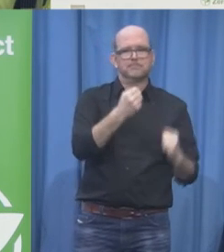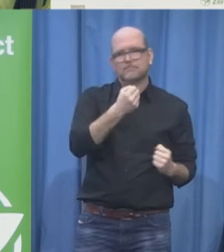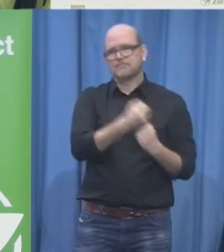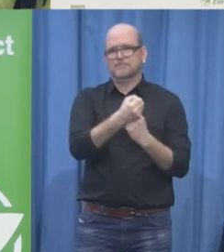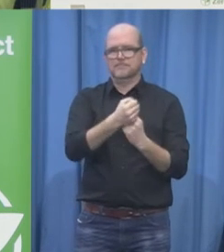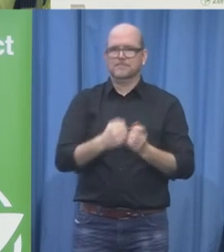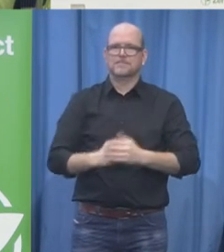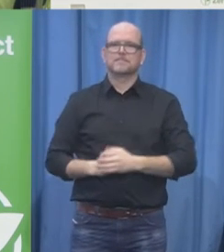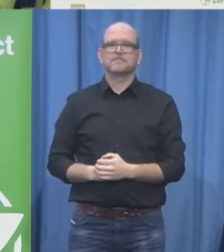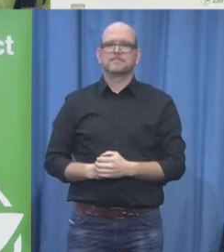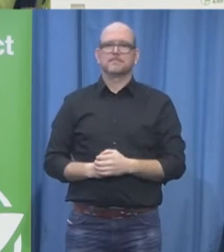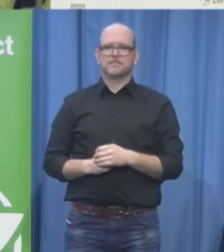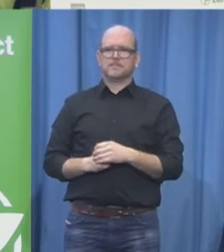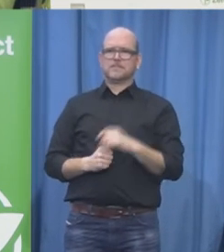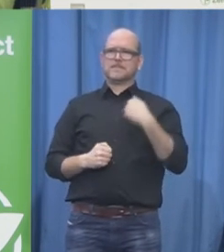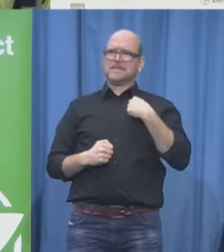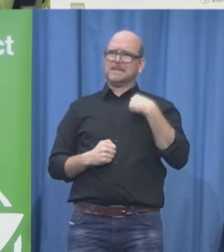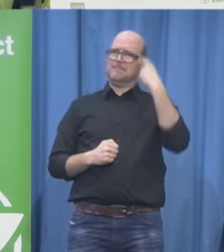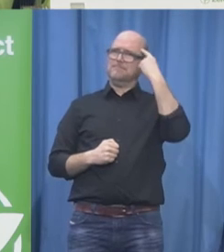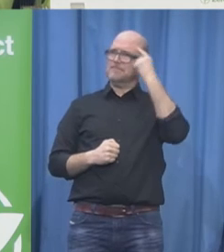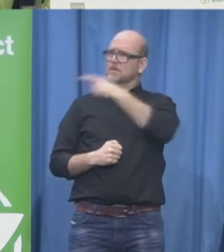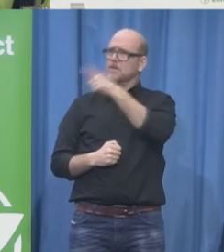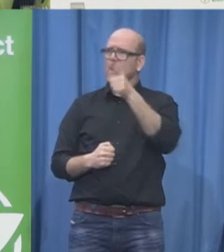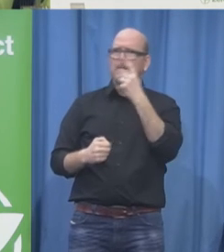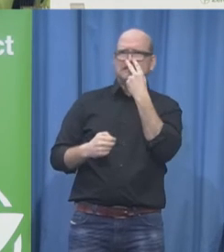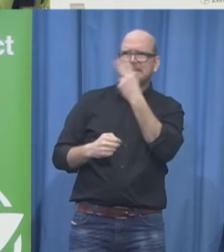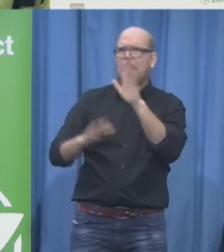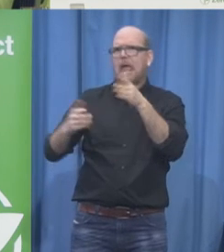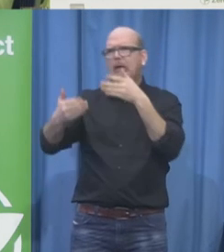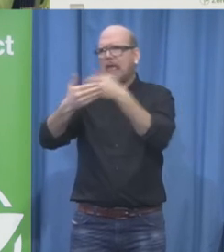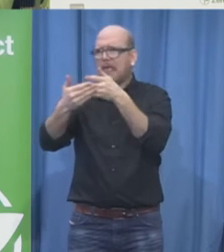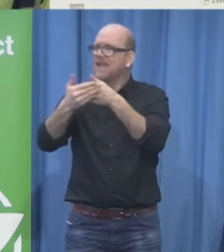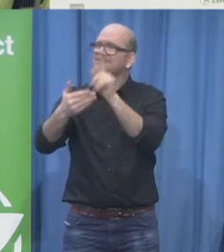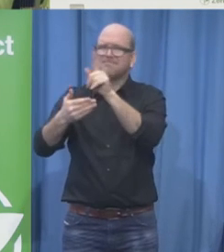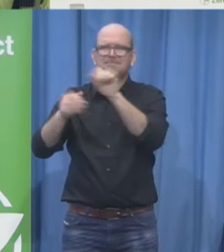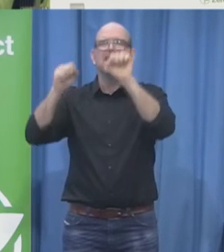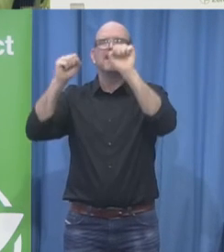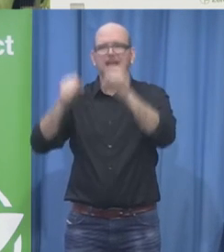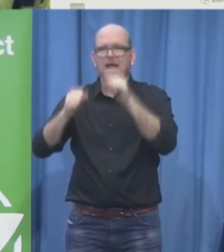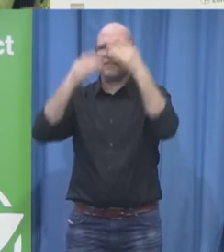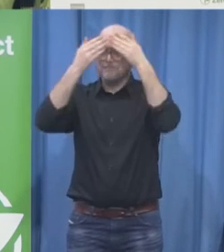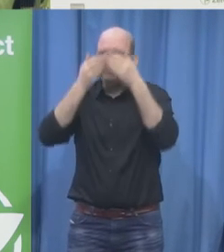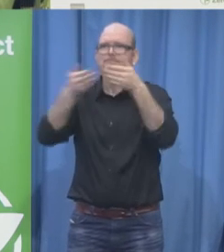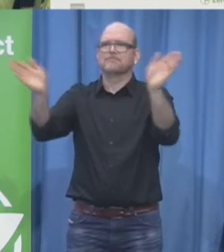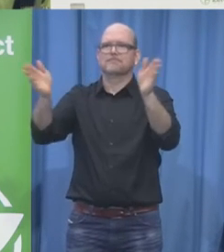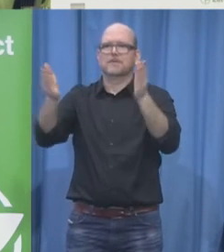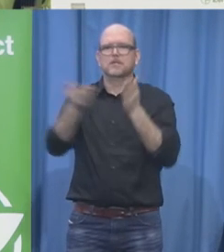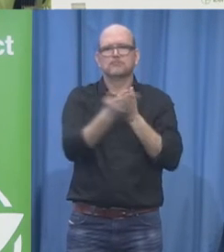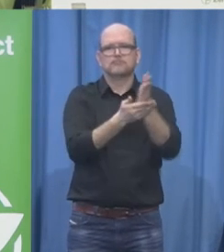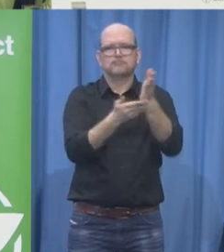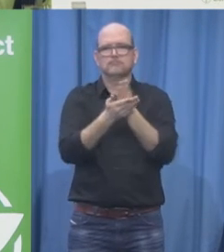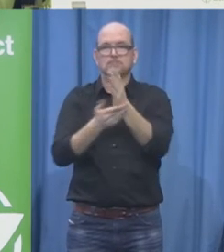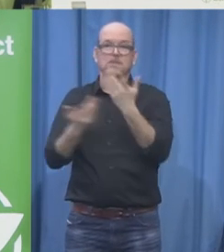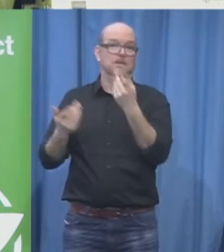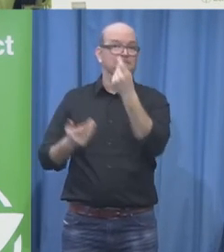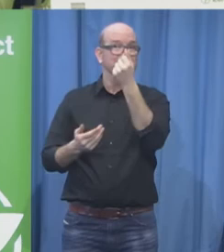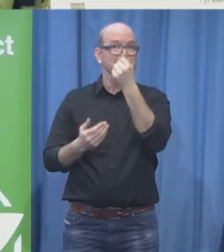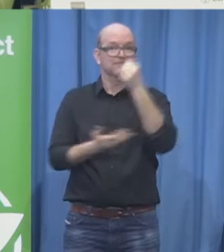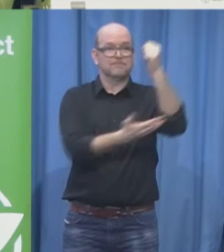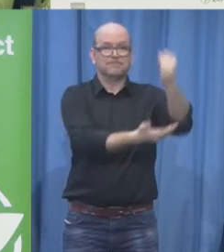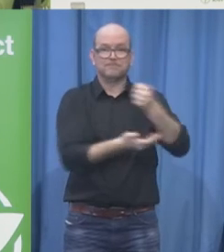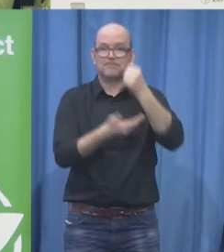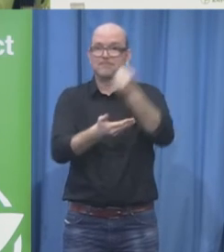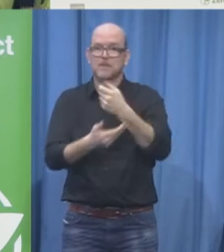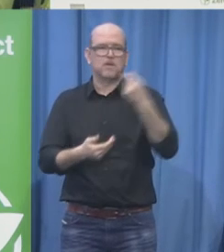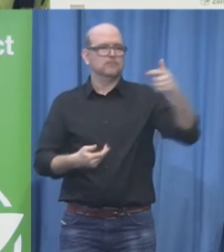innovative people decision makers and opinion leaders from all parts of society and to